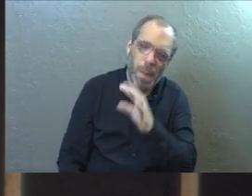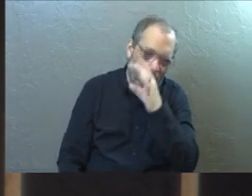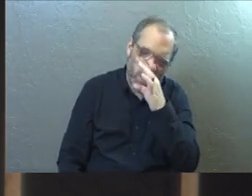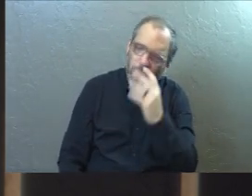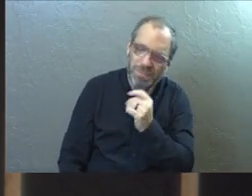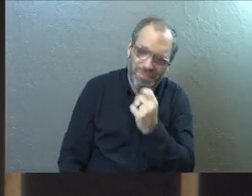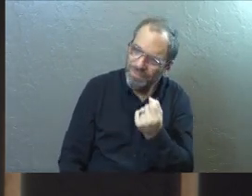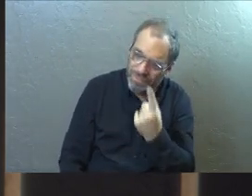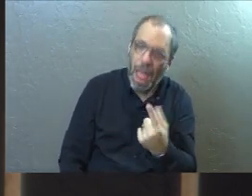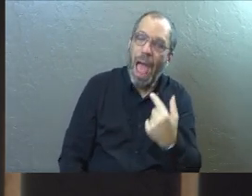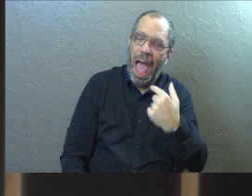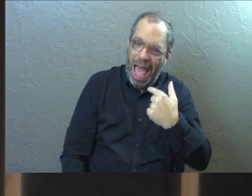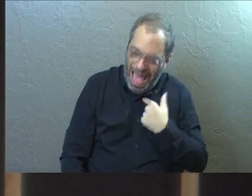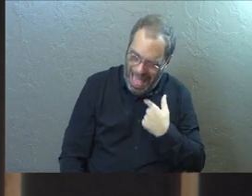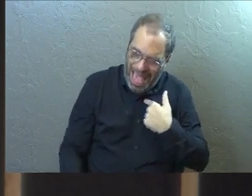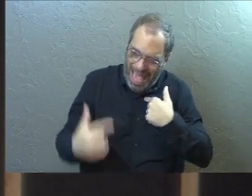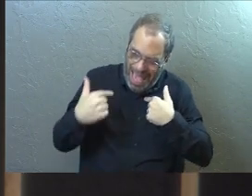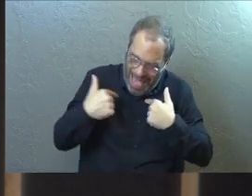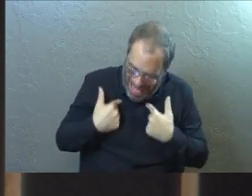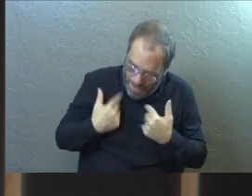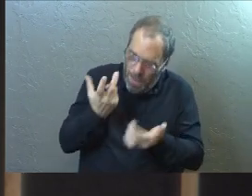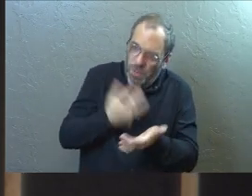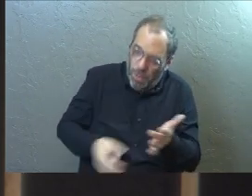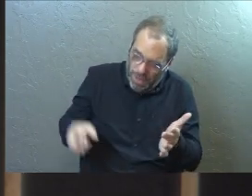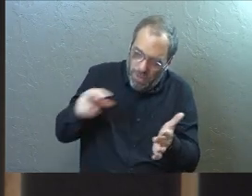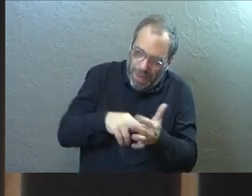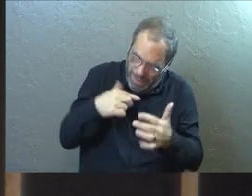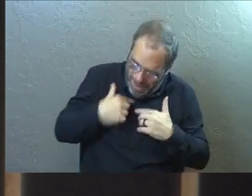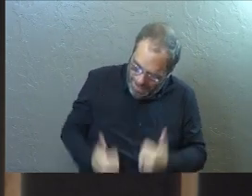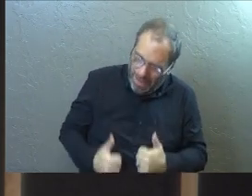you don't understand, Martha. I am the resurrection and the life.